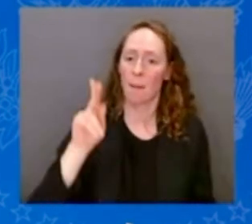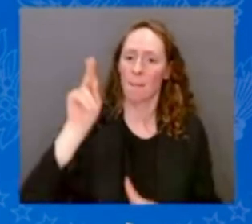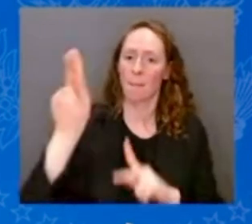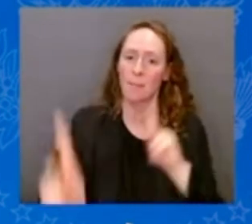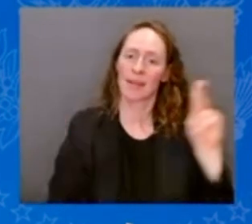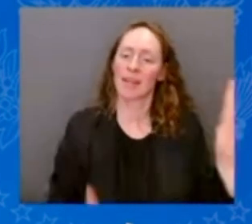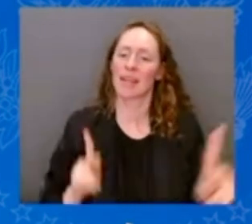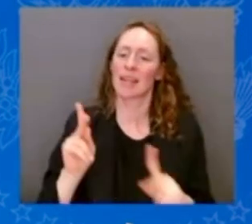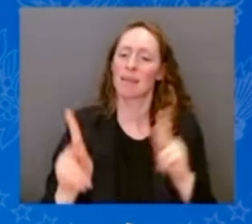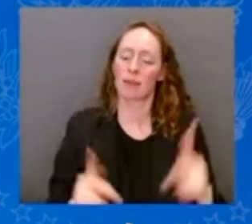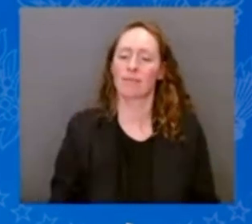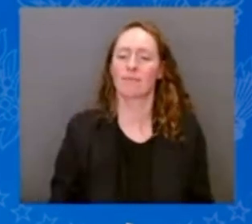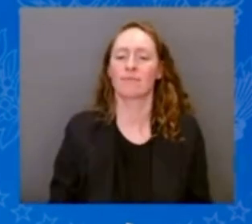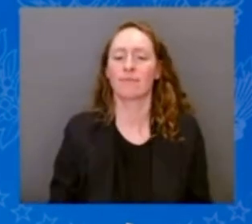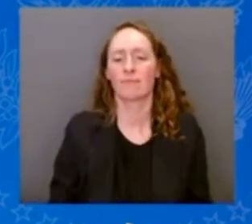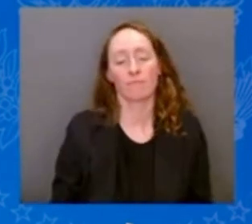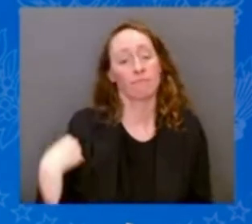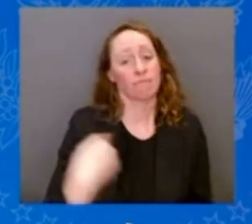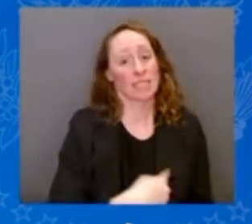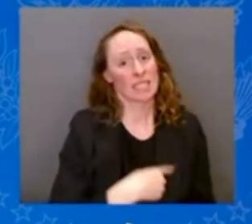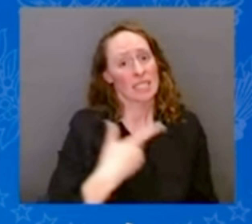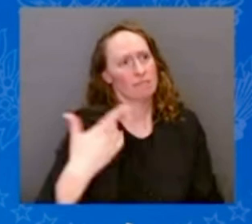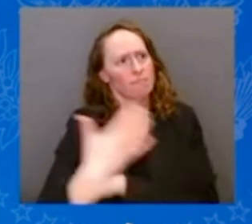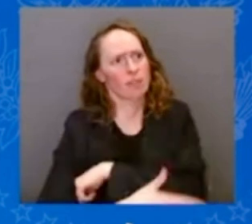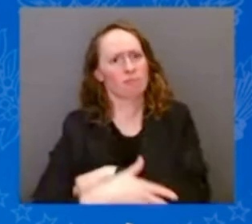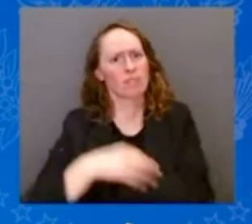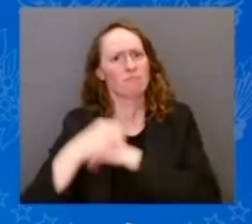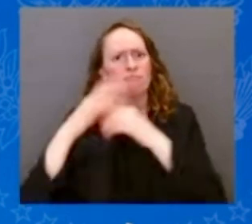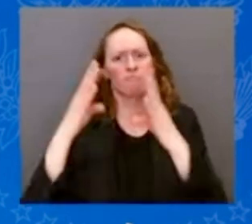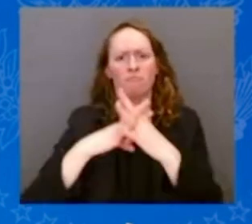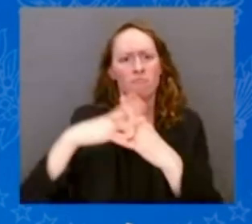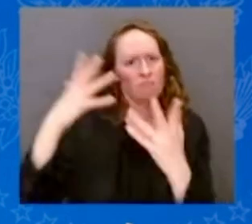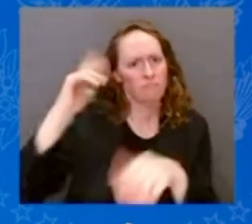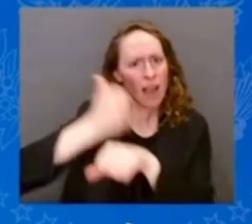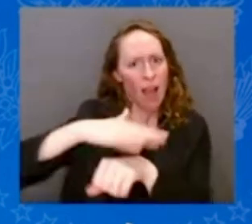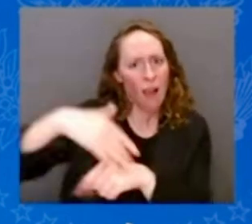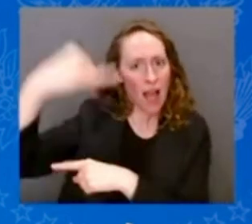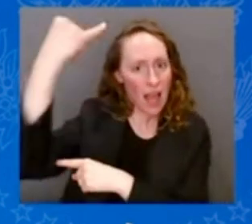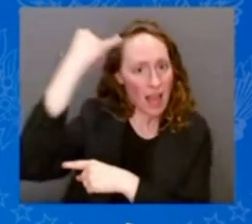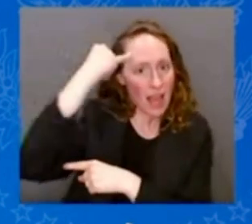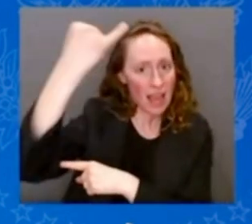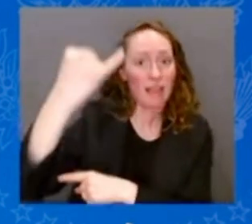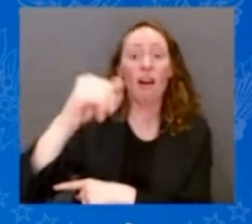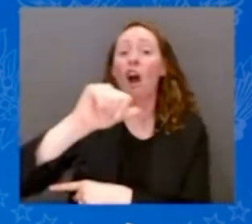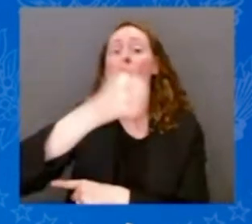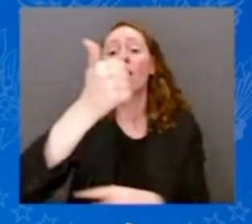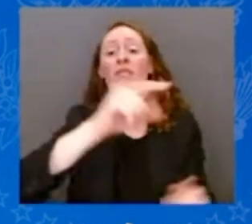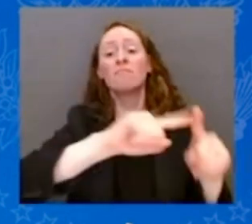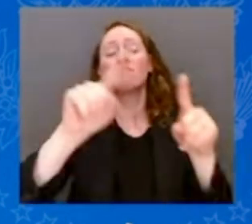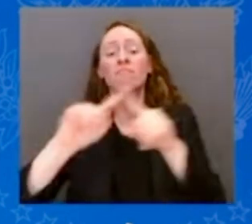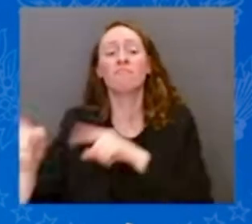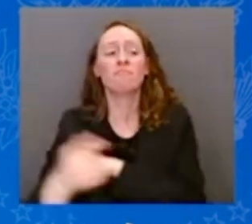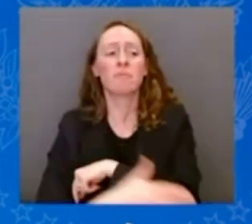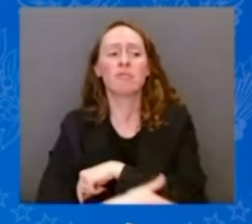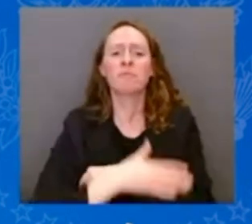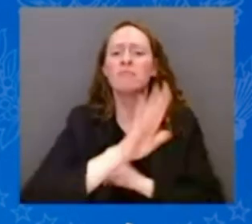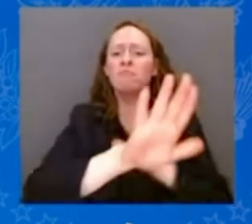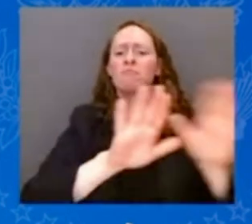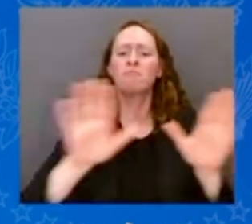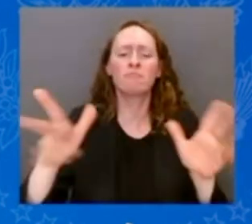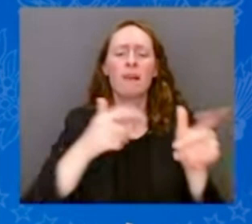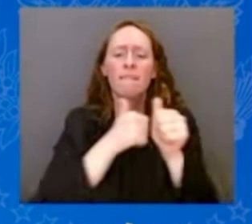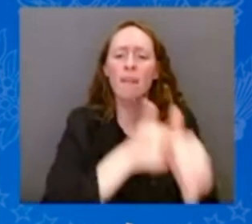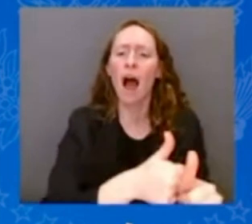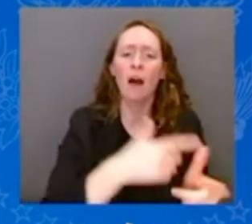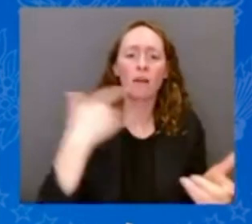idea. Every other nation in the world is based on geography, ethnicity or religion. But we're based on an idea, and it's not